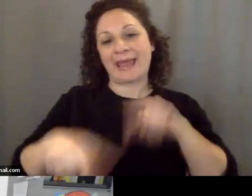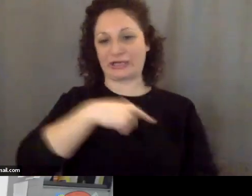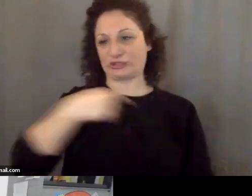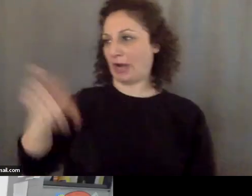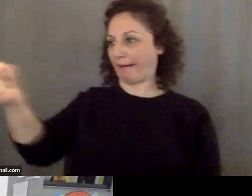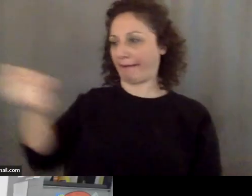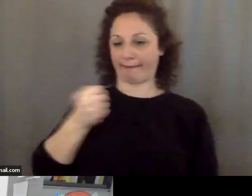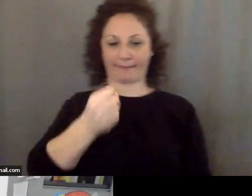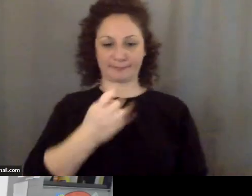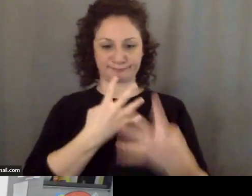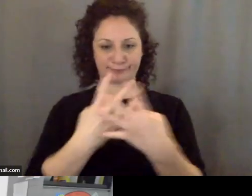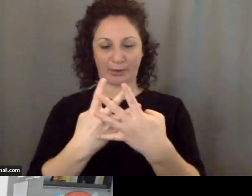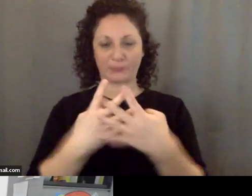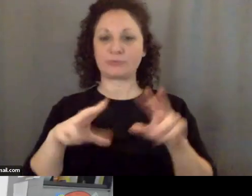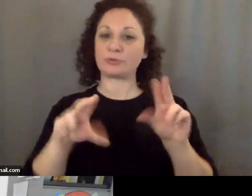can turn up the heat.